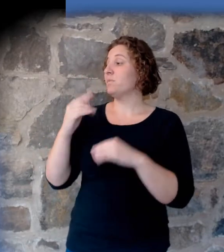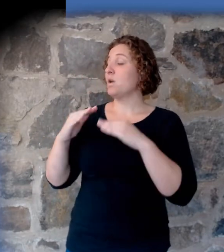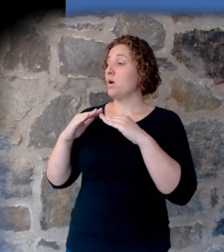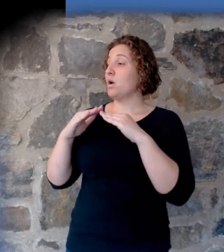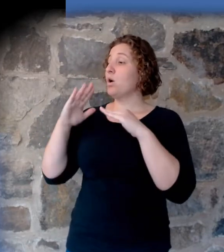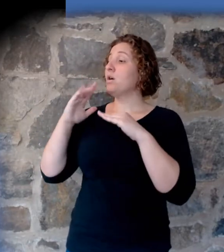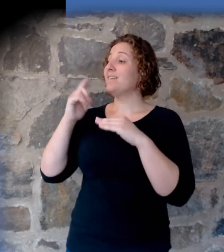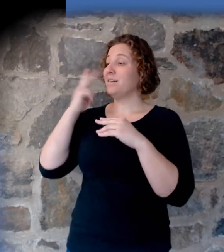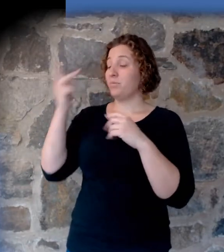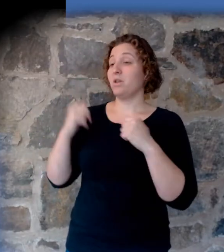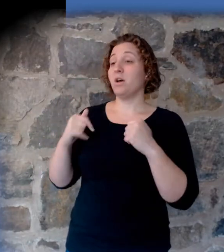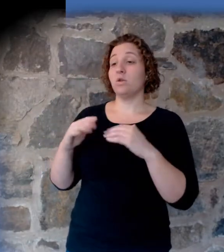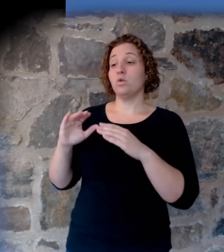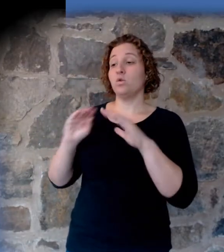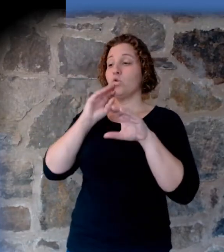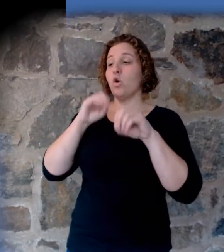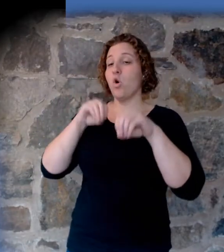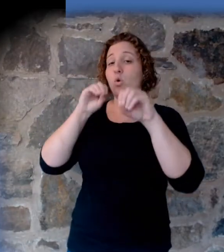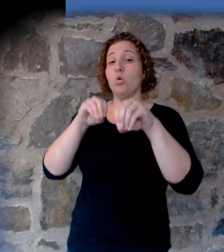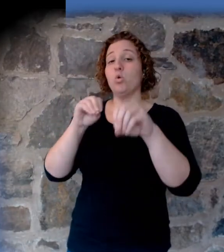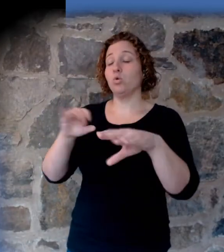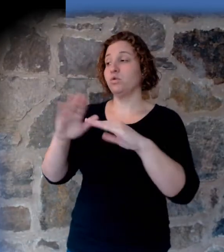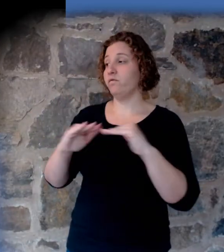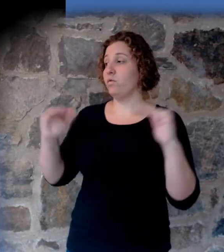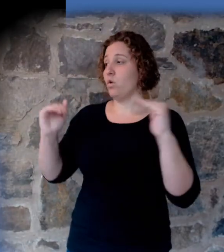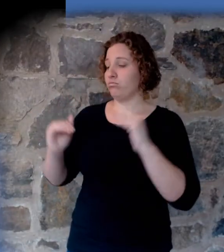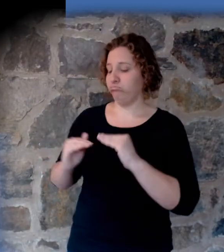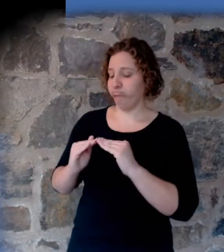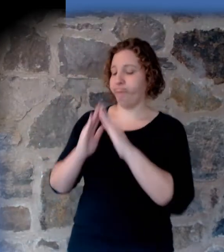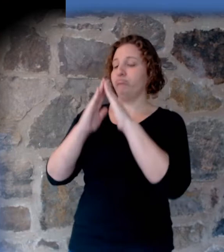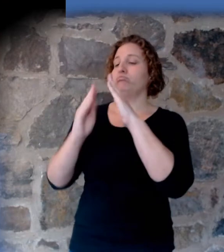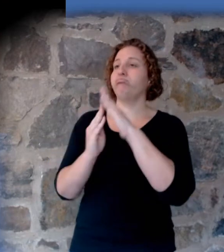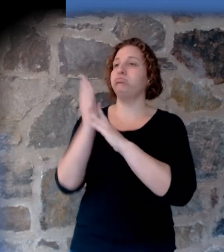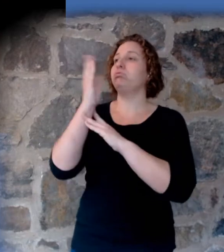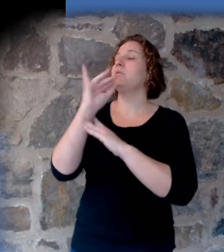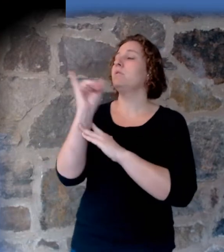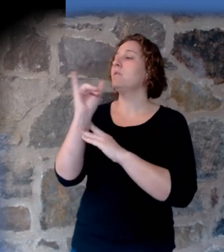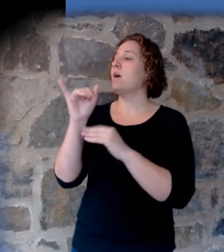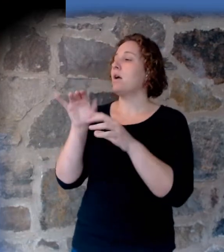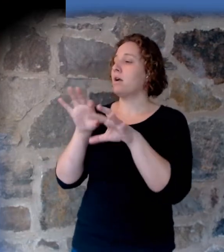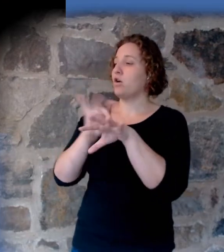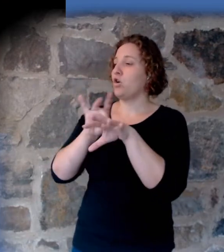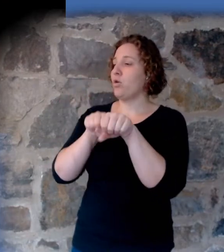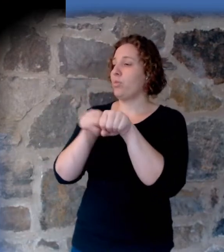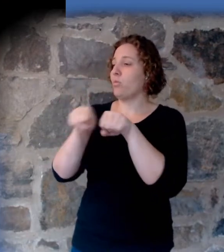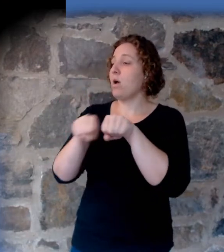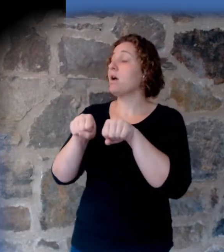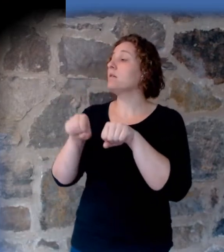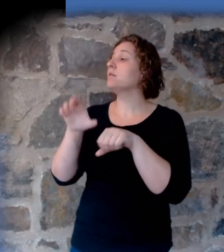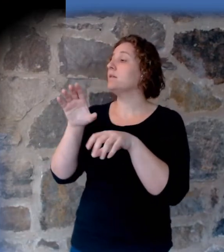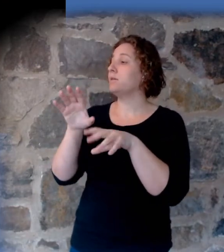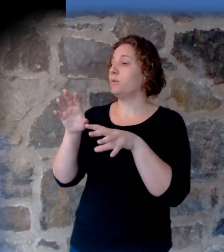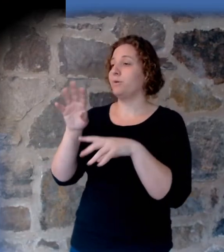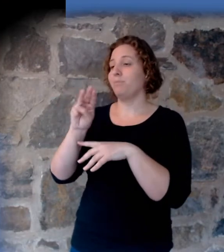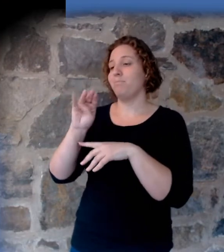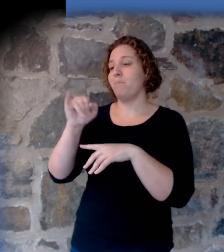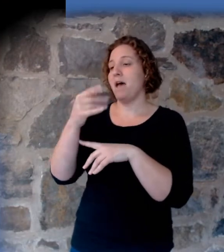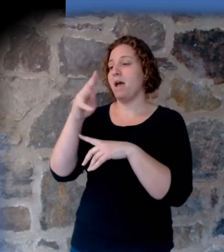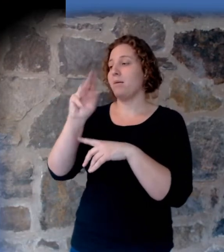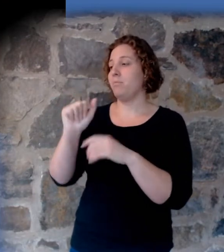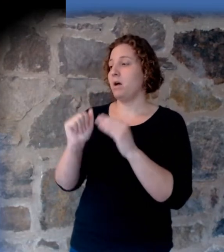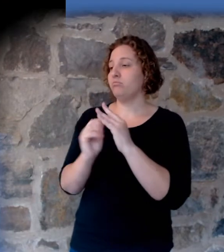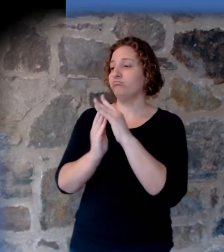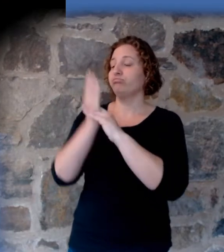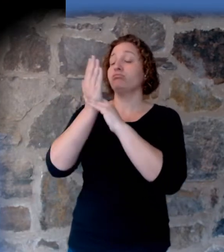occurred. Some type of magma or earthquake propelled the oceans over the continent. So that's why we get these